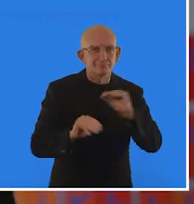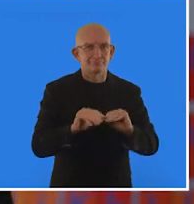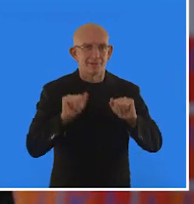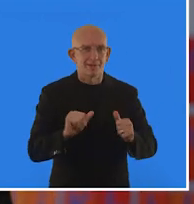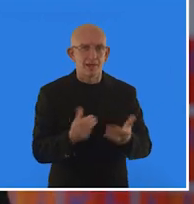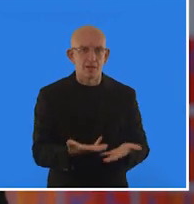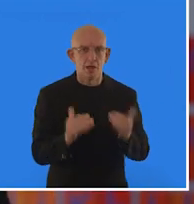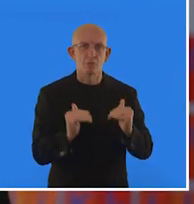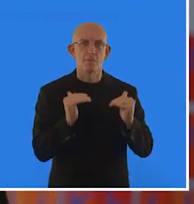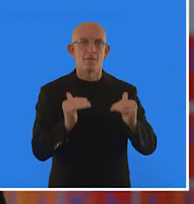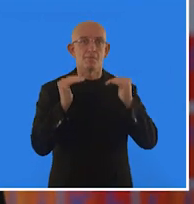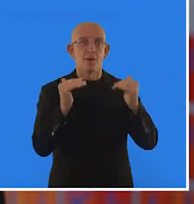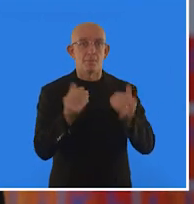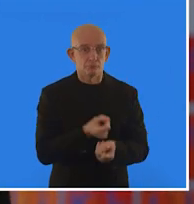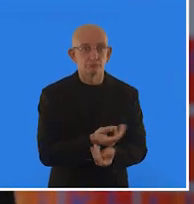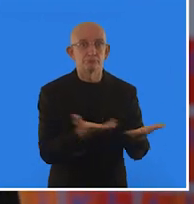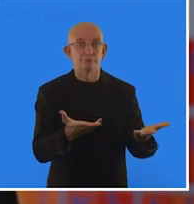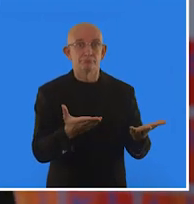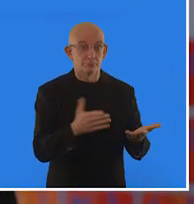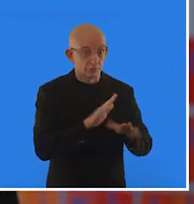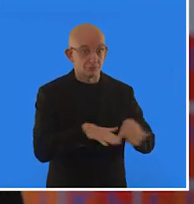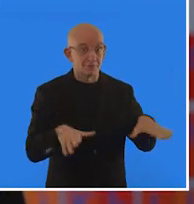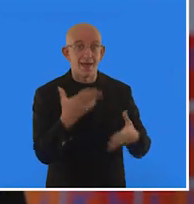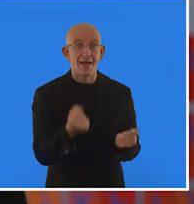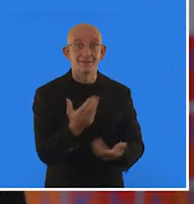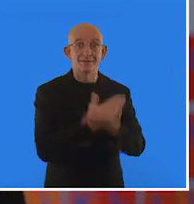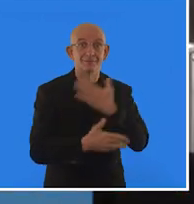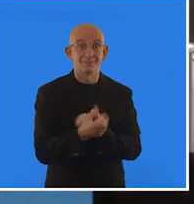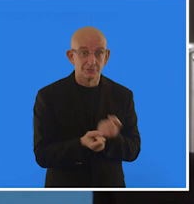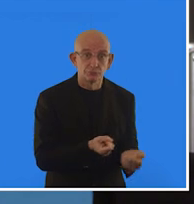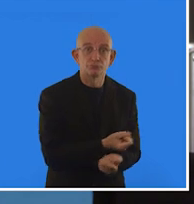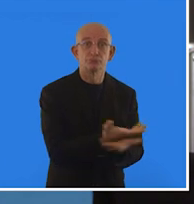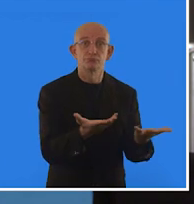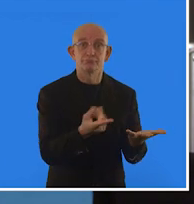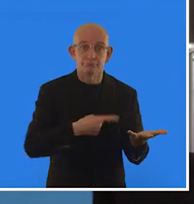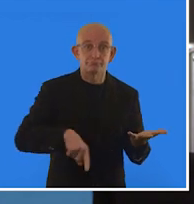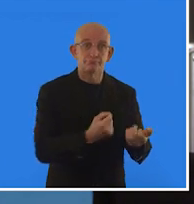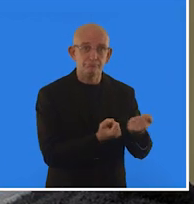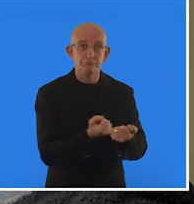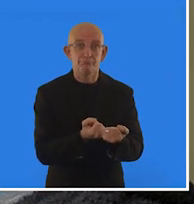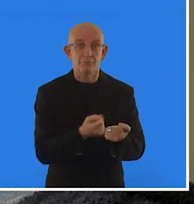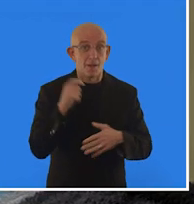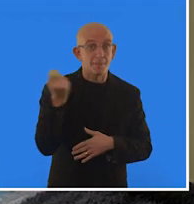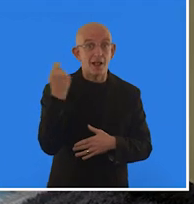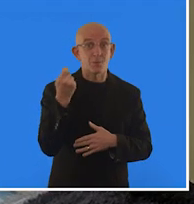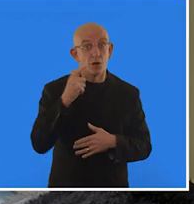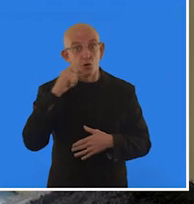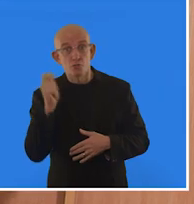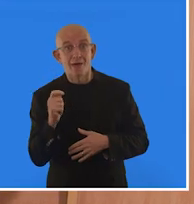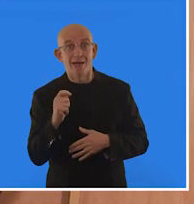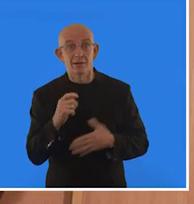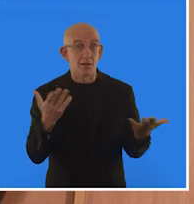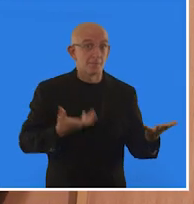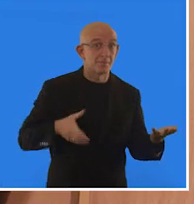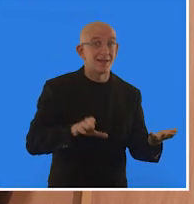to developing and scaling the production of accessible supplies for children with disabilities, everywhere from Malawi